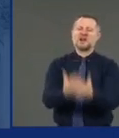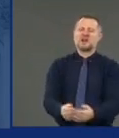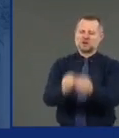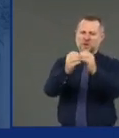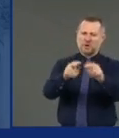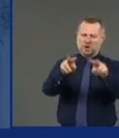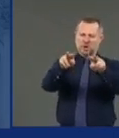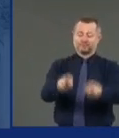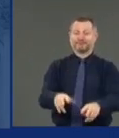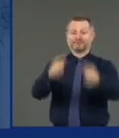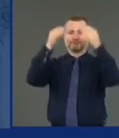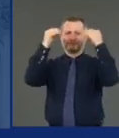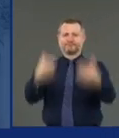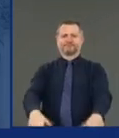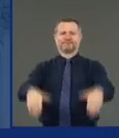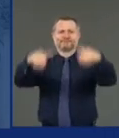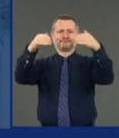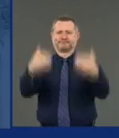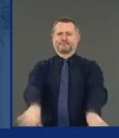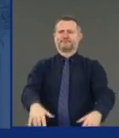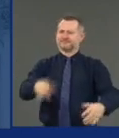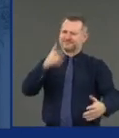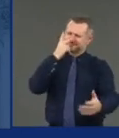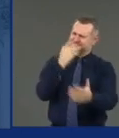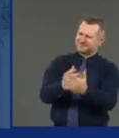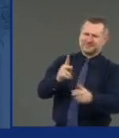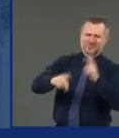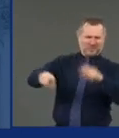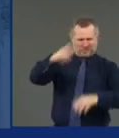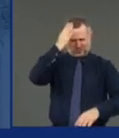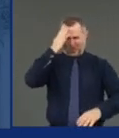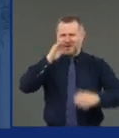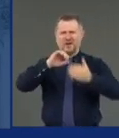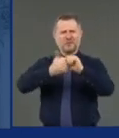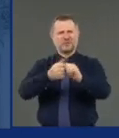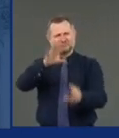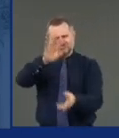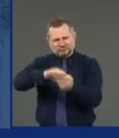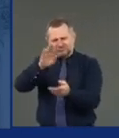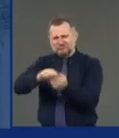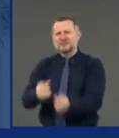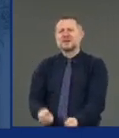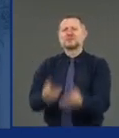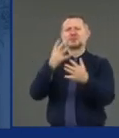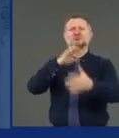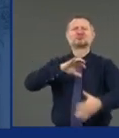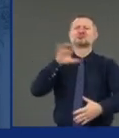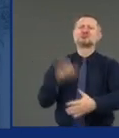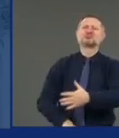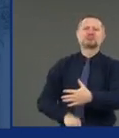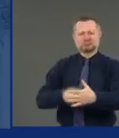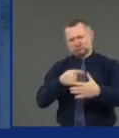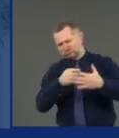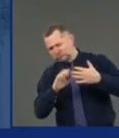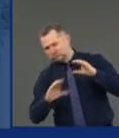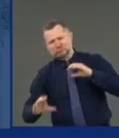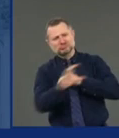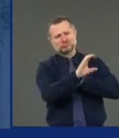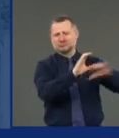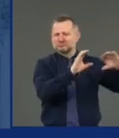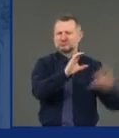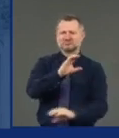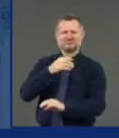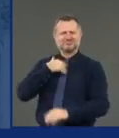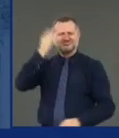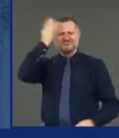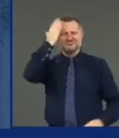And people can still add. And people can still subtract. And they know what they put in, and they know what